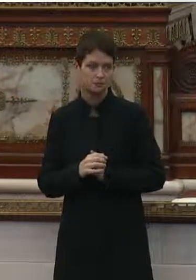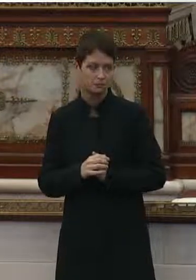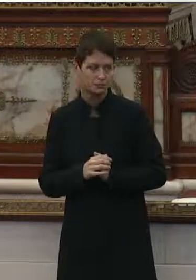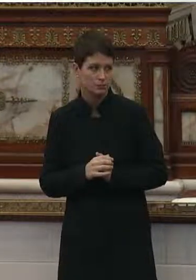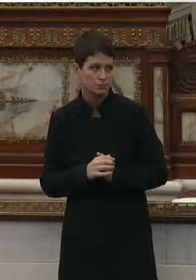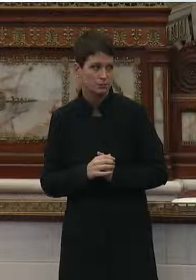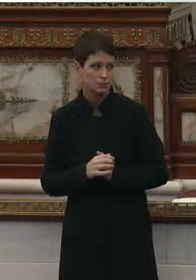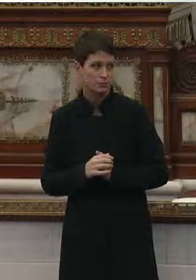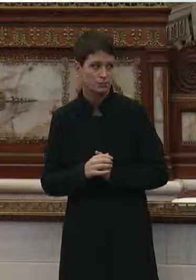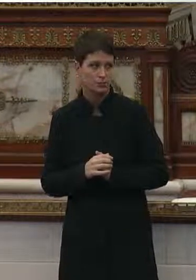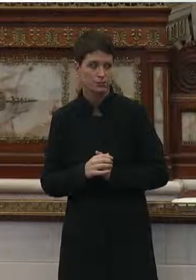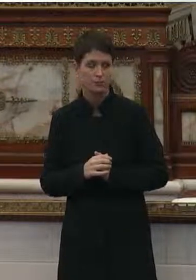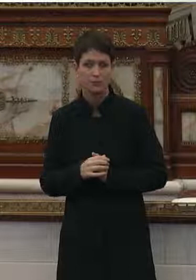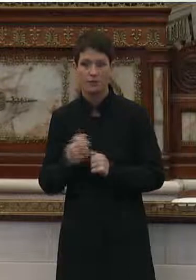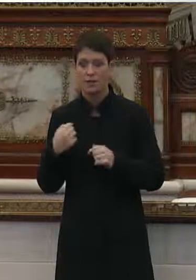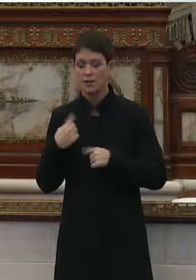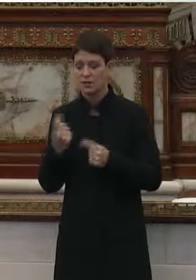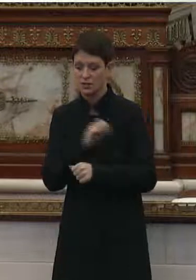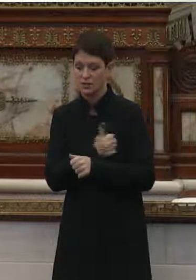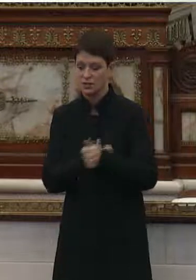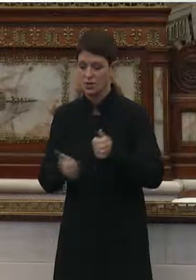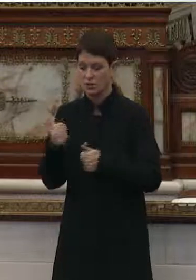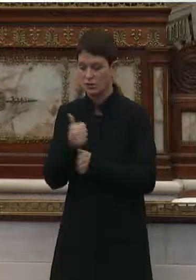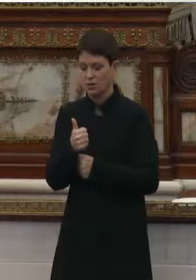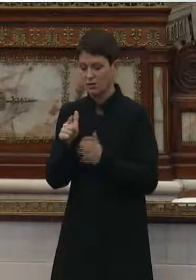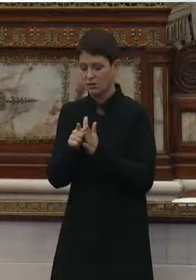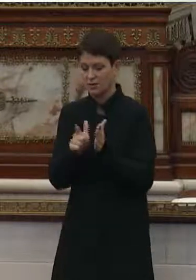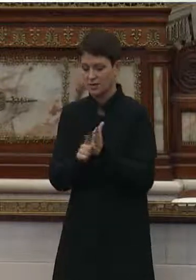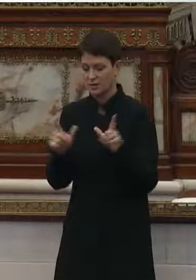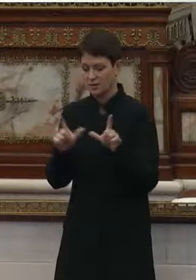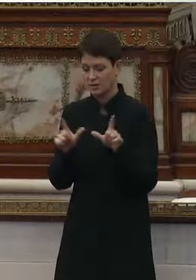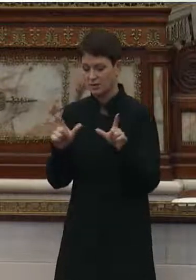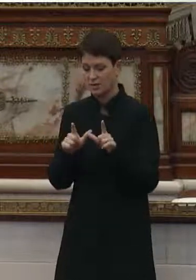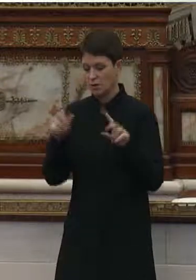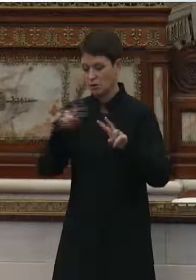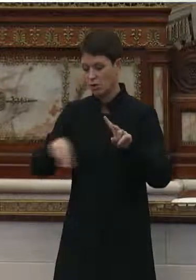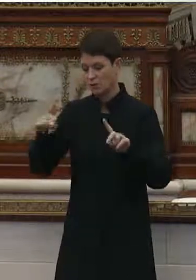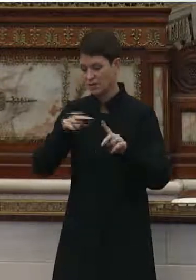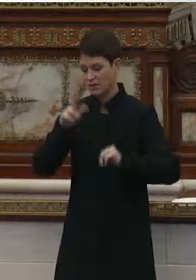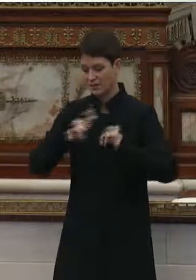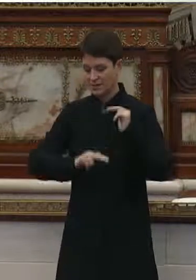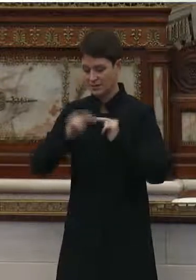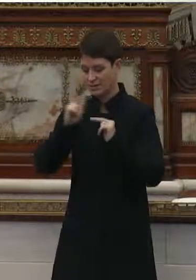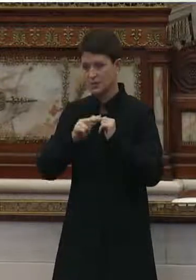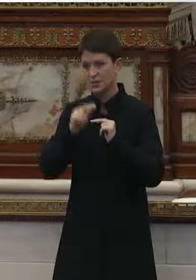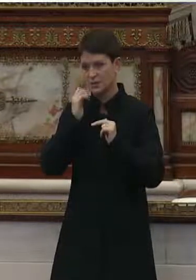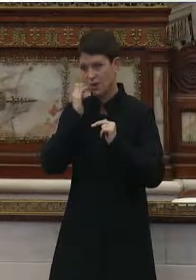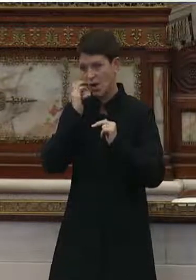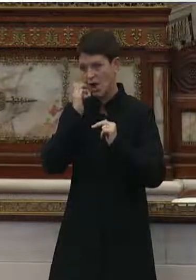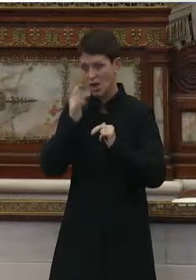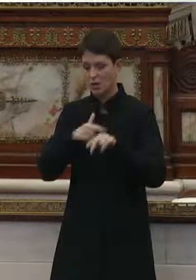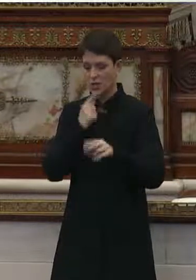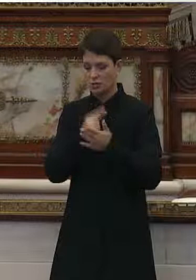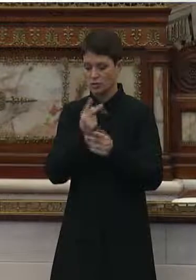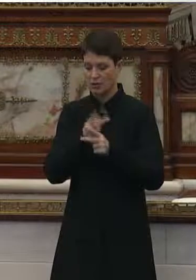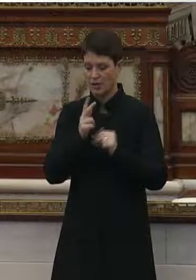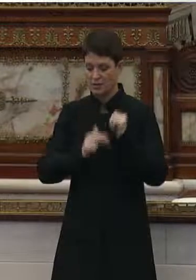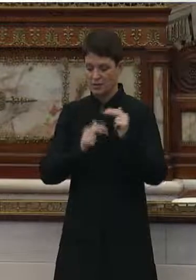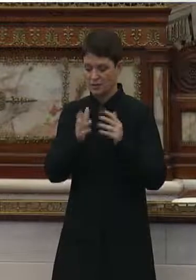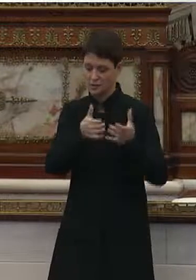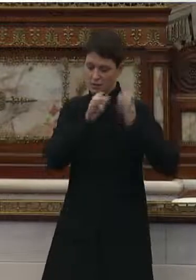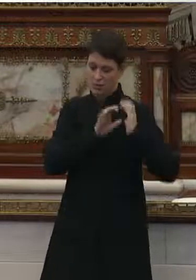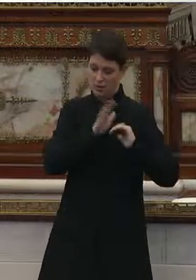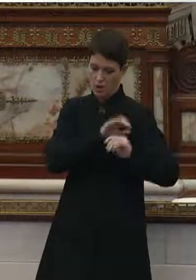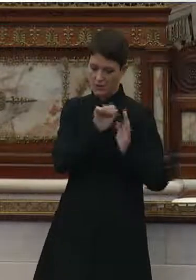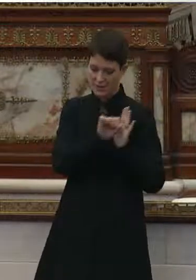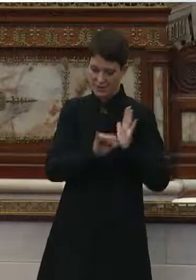Since the authority for licensing, regulations, and oversight of long-term care facilities falls on the